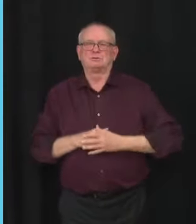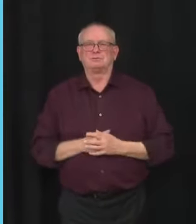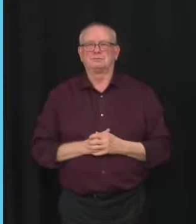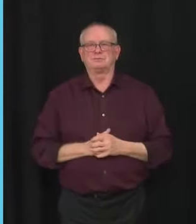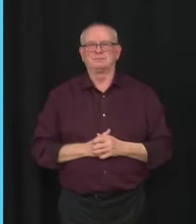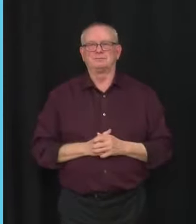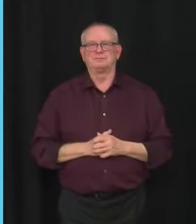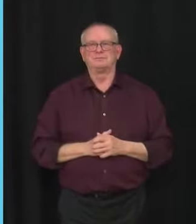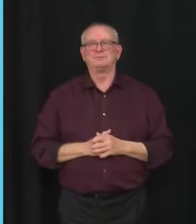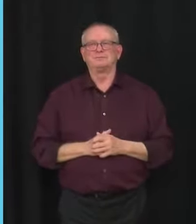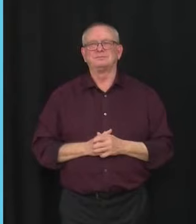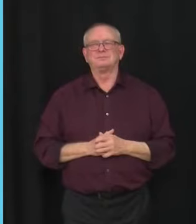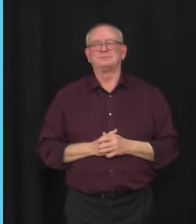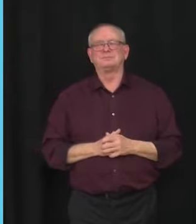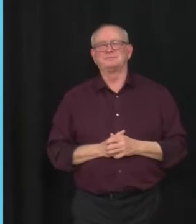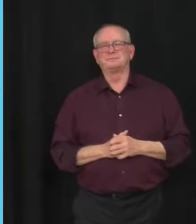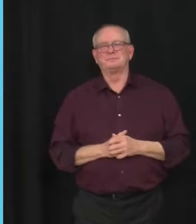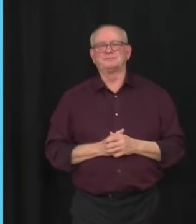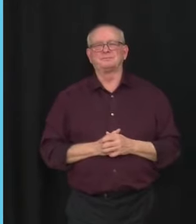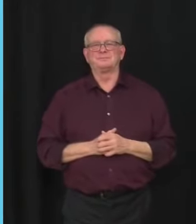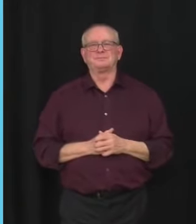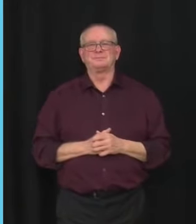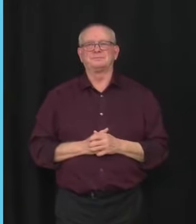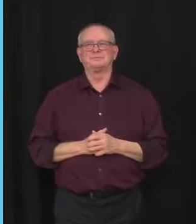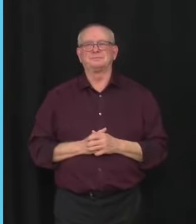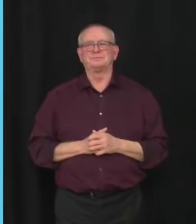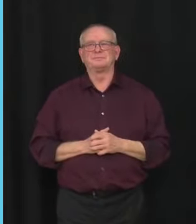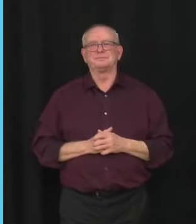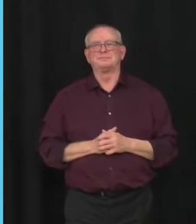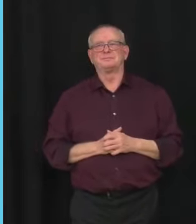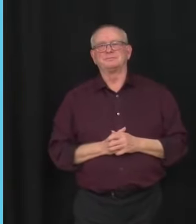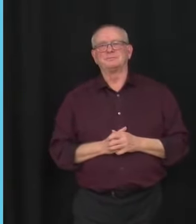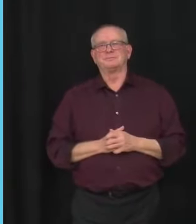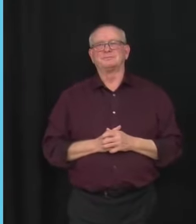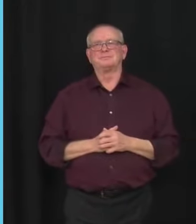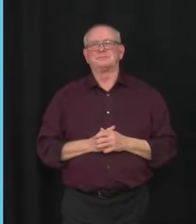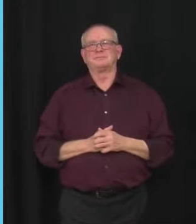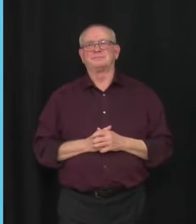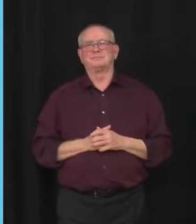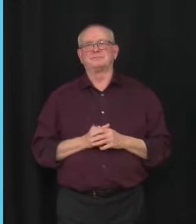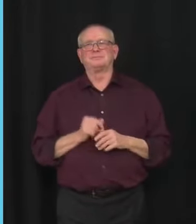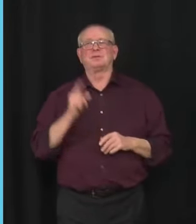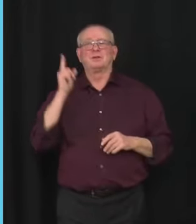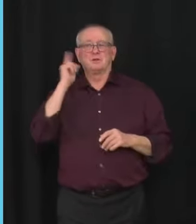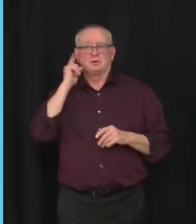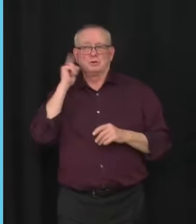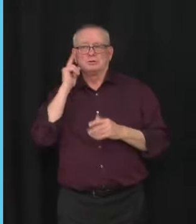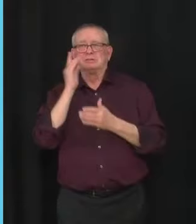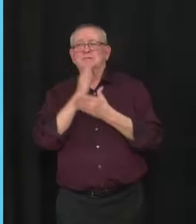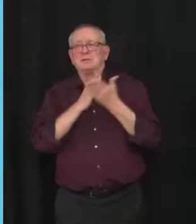I would just supplement by saying you know obviously we've heard some of the feedback from that parents who are very concerned about